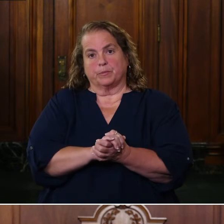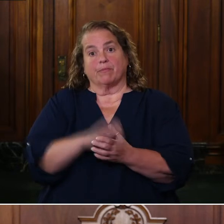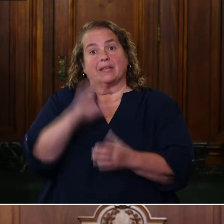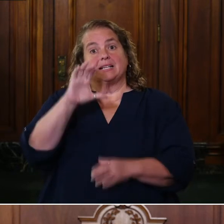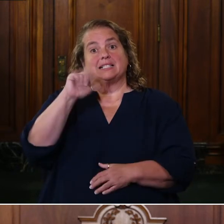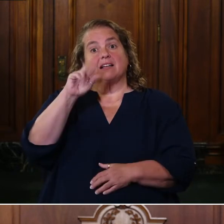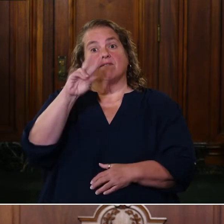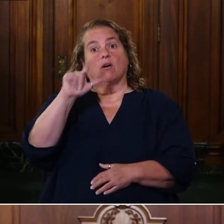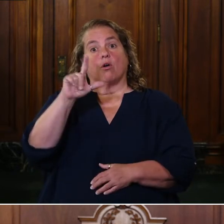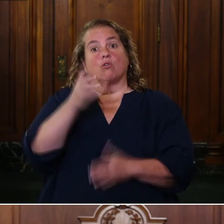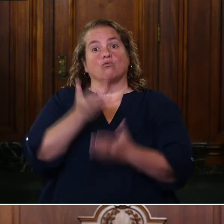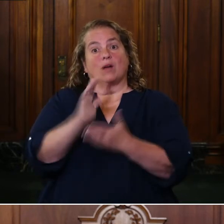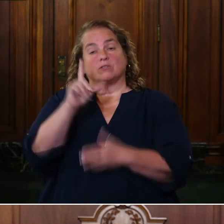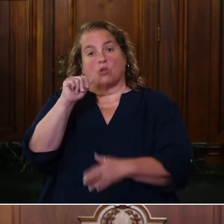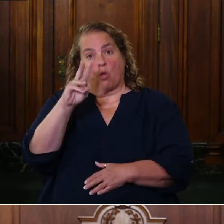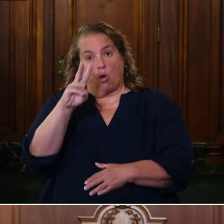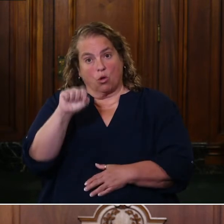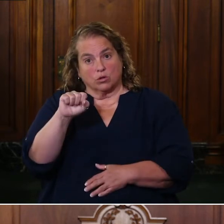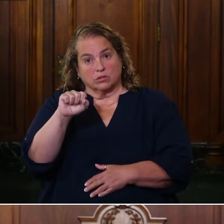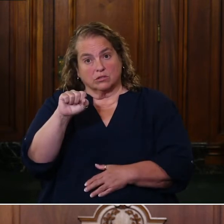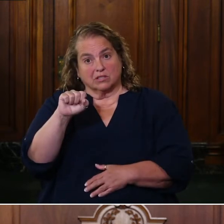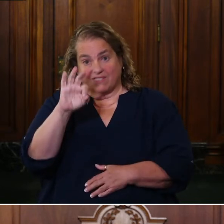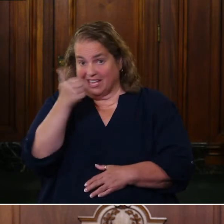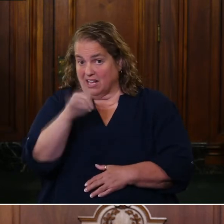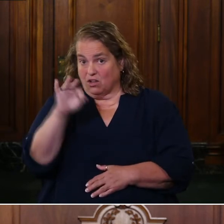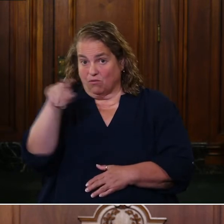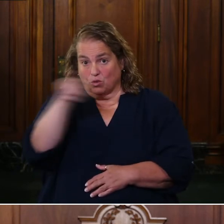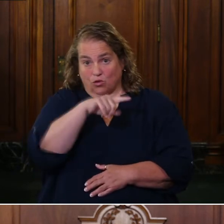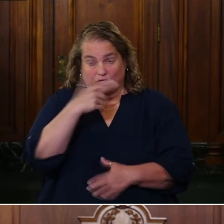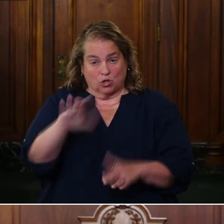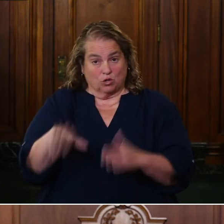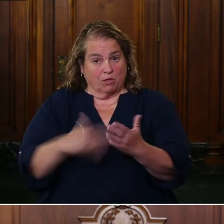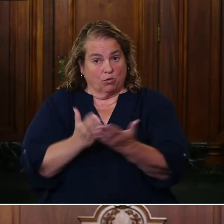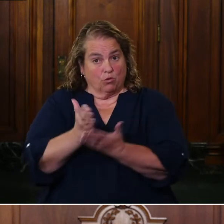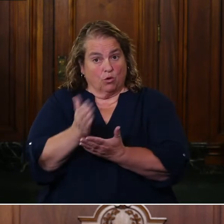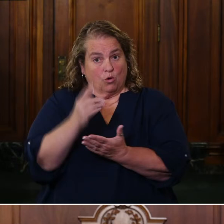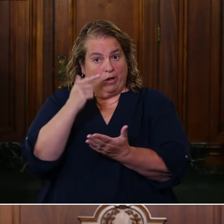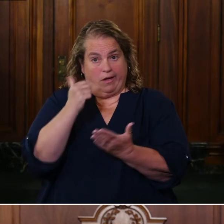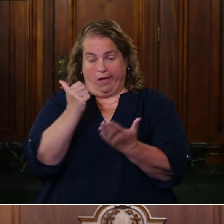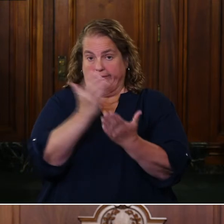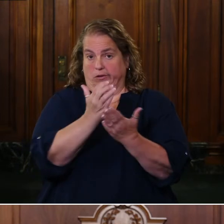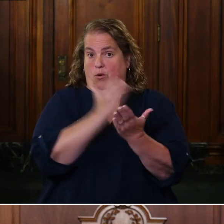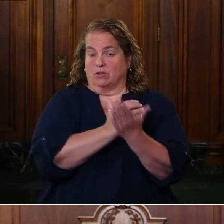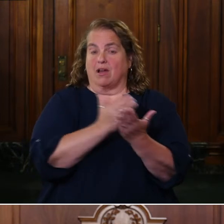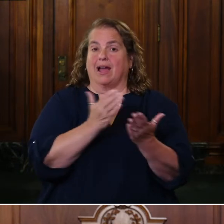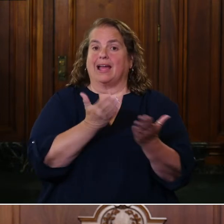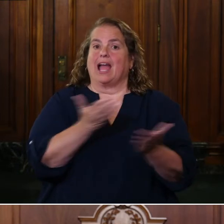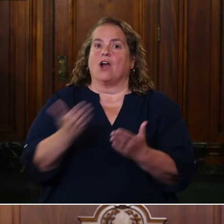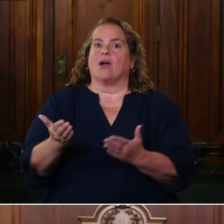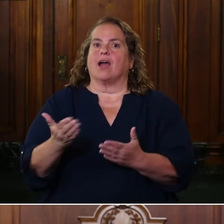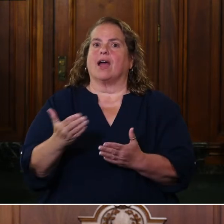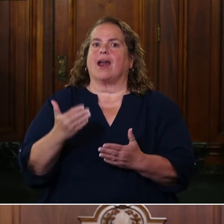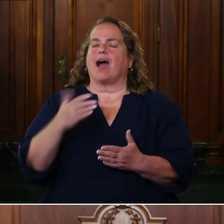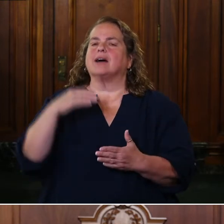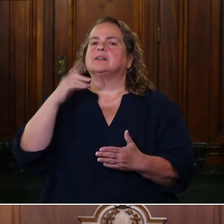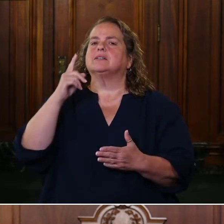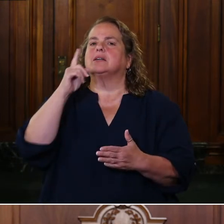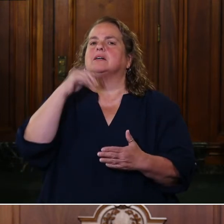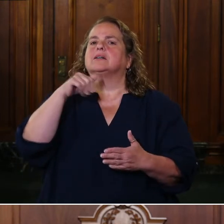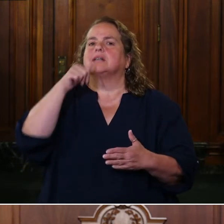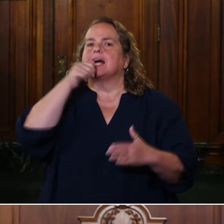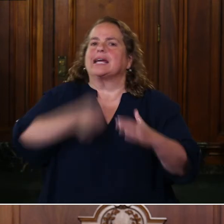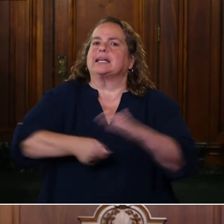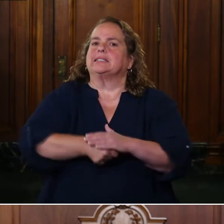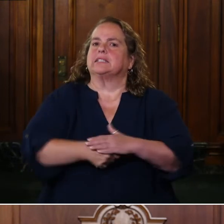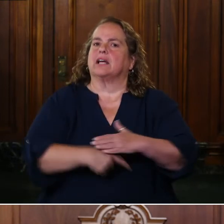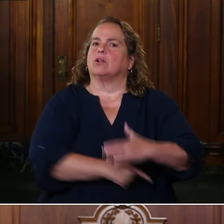rights laws, if any of you have been through a course on carrying concealed weapon, you know part of the focus of that course is to